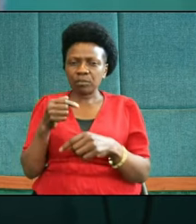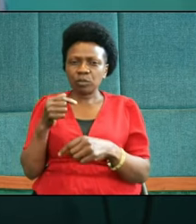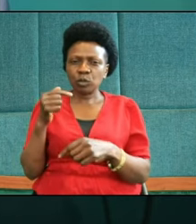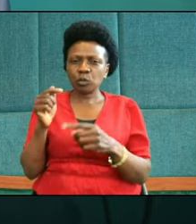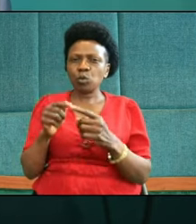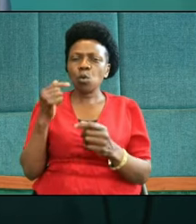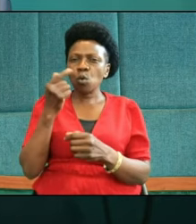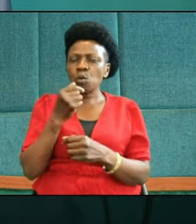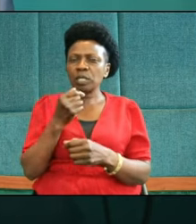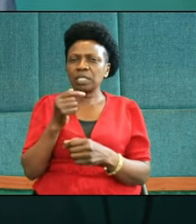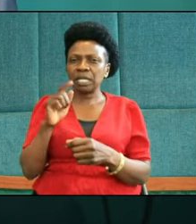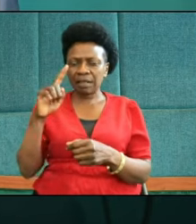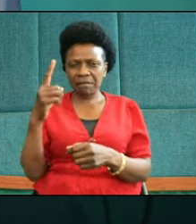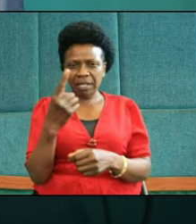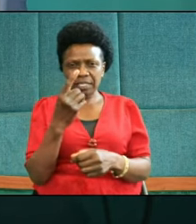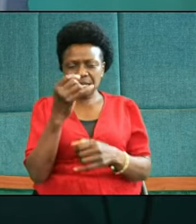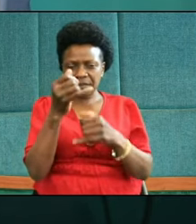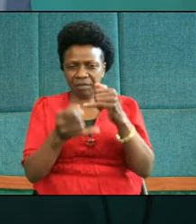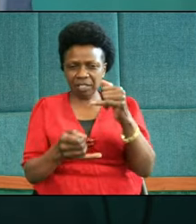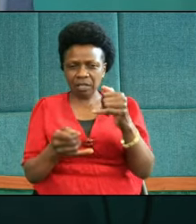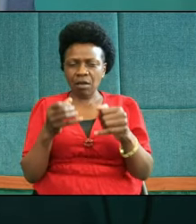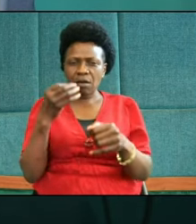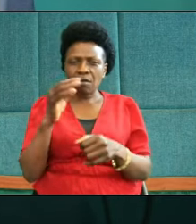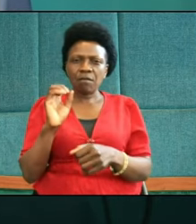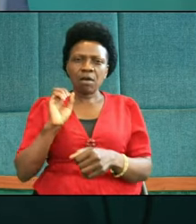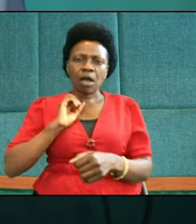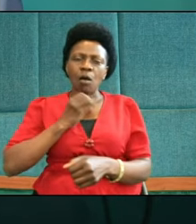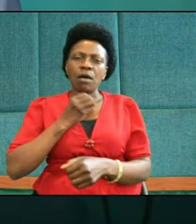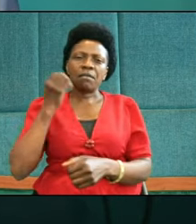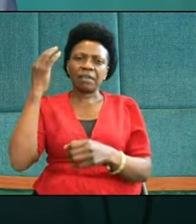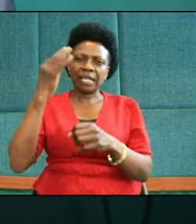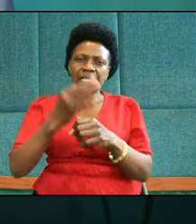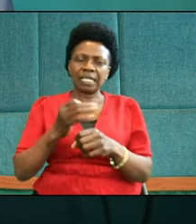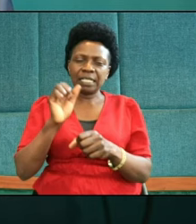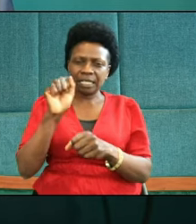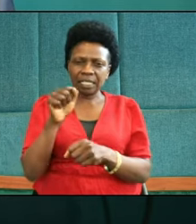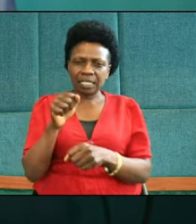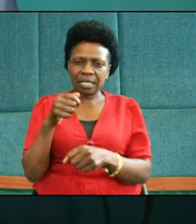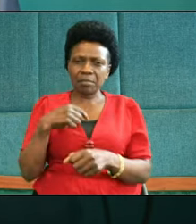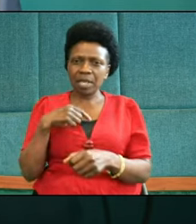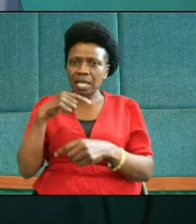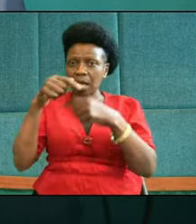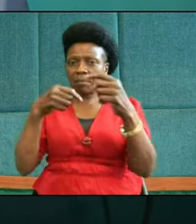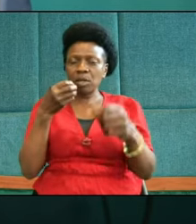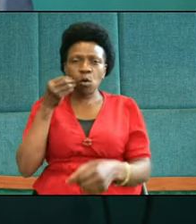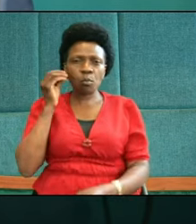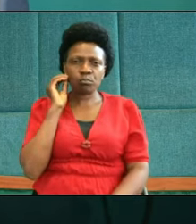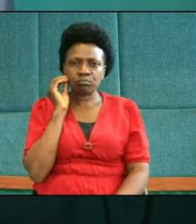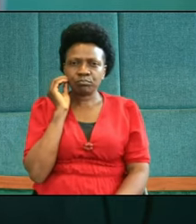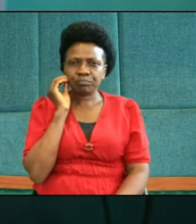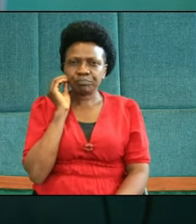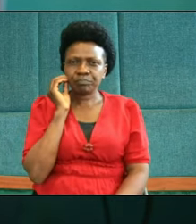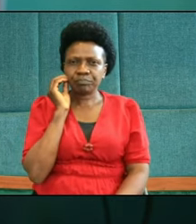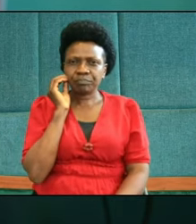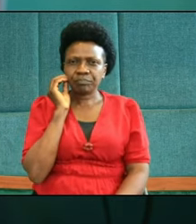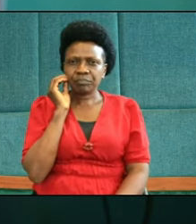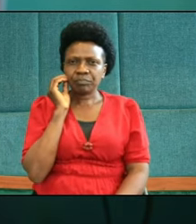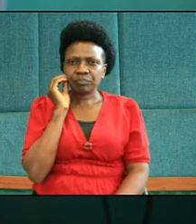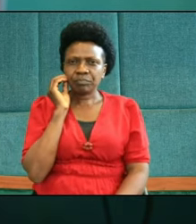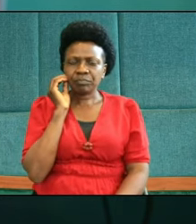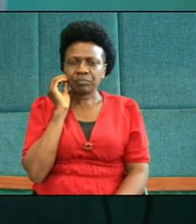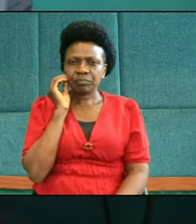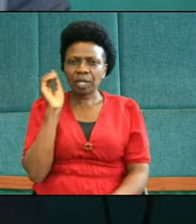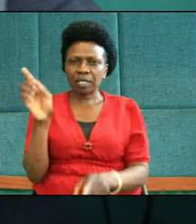of our faith. Indeed, we can all say this morning, yes, I'm coming home. As I